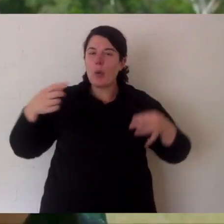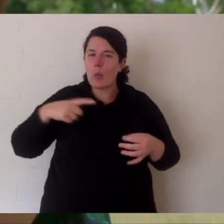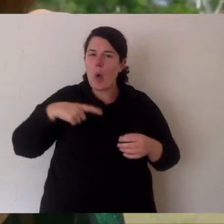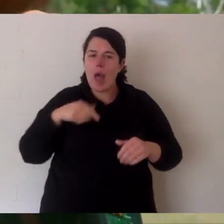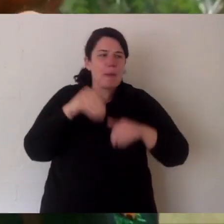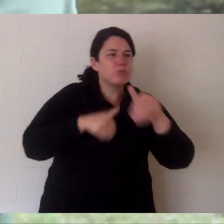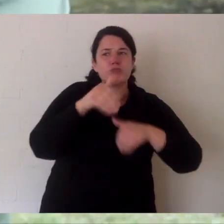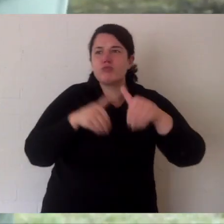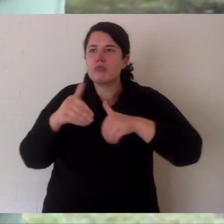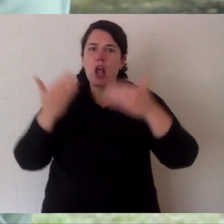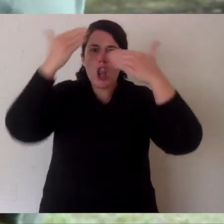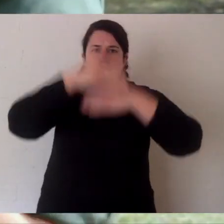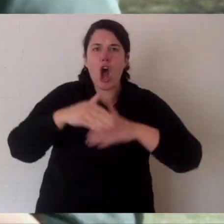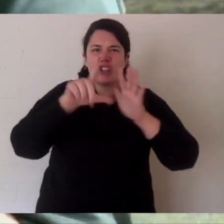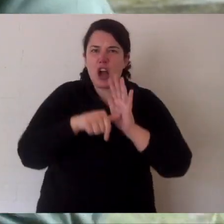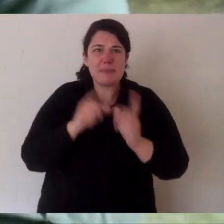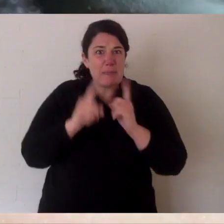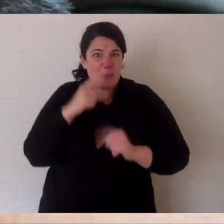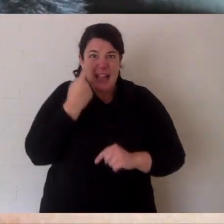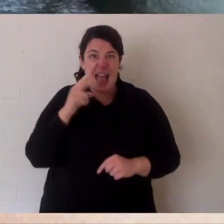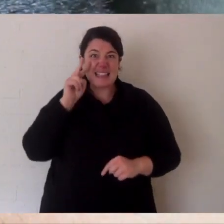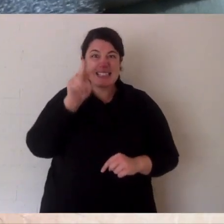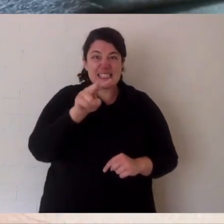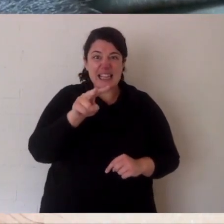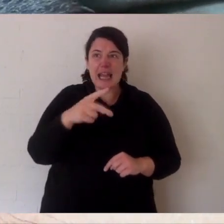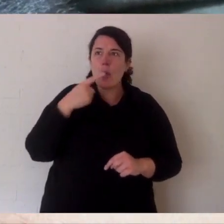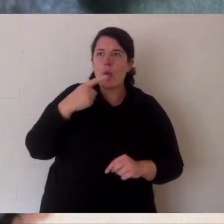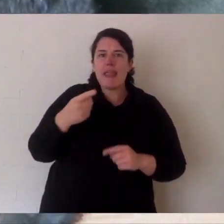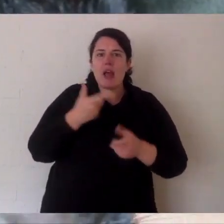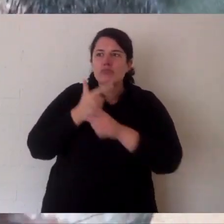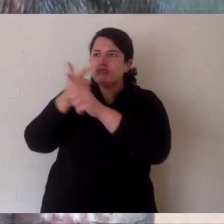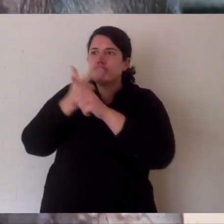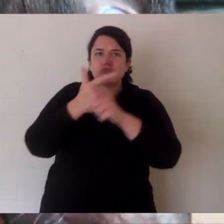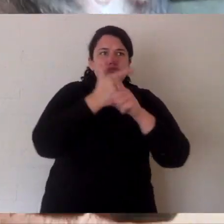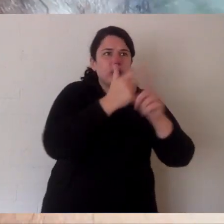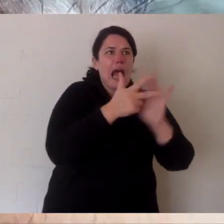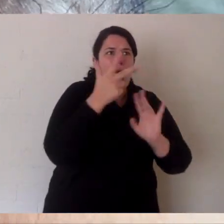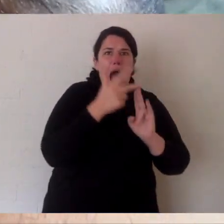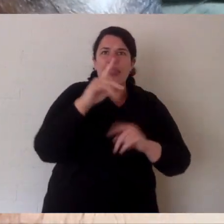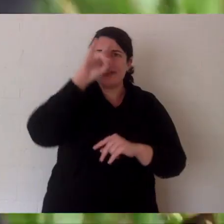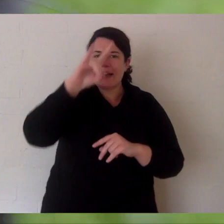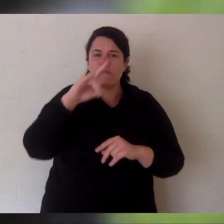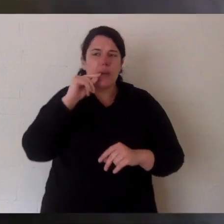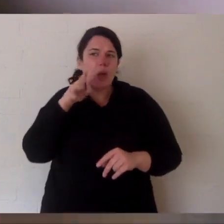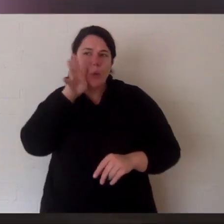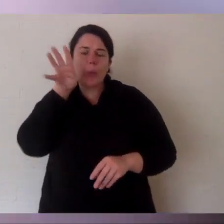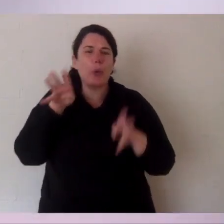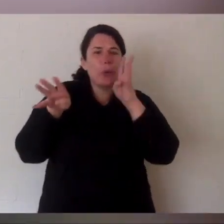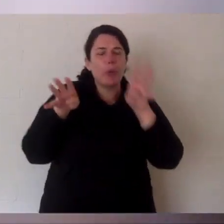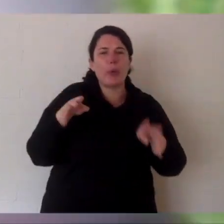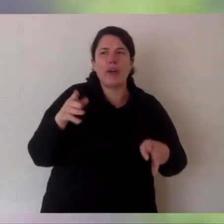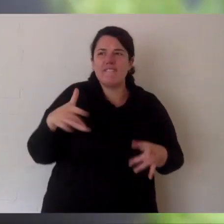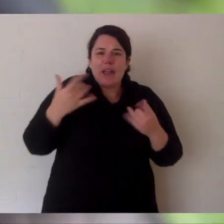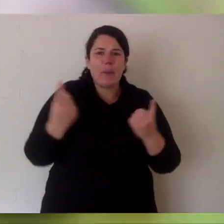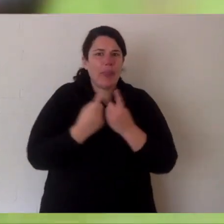whiskers all over the face. Now a lot of that is because they're active at night. Sometimes they can't see where they're going and when they communicate with